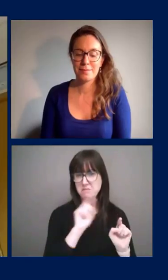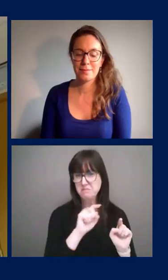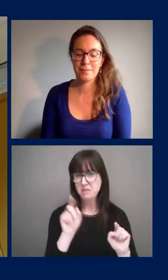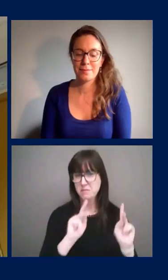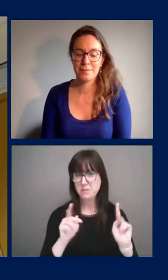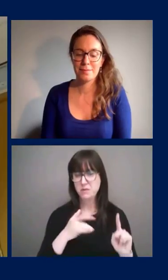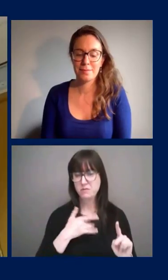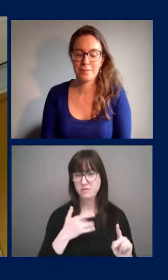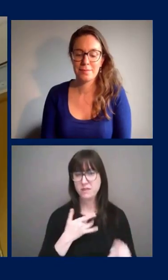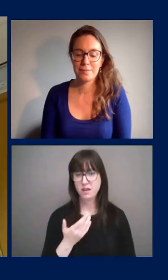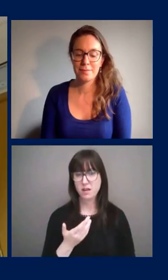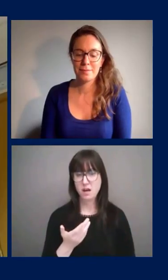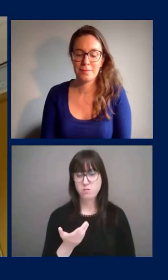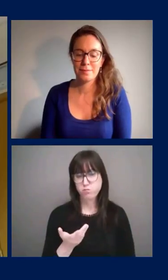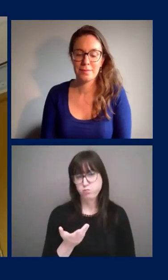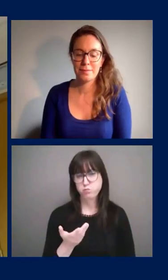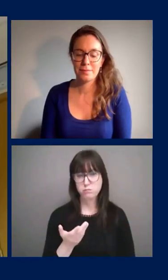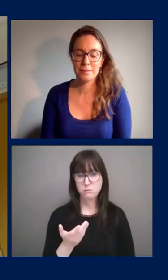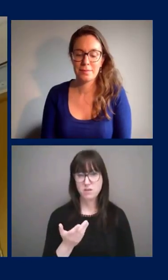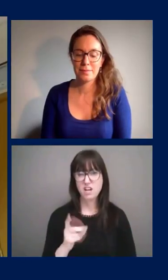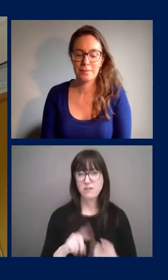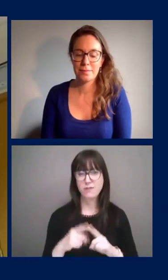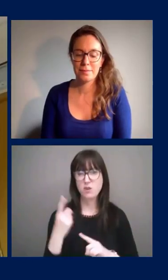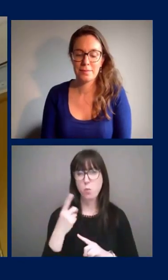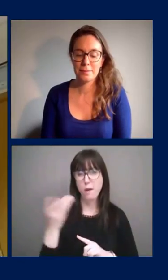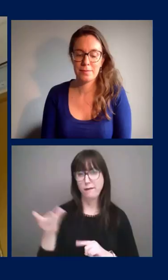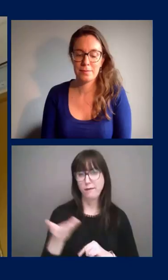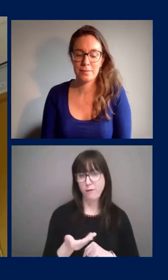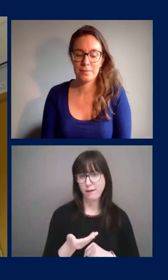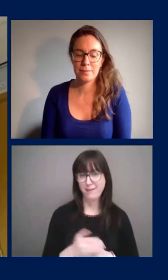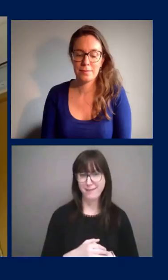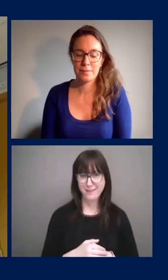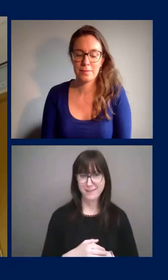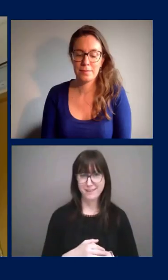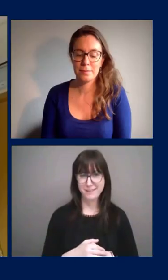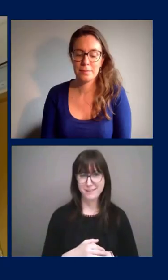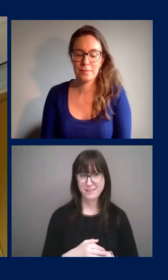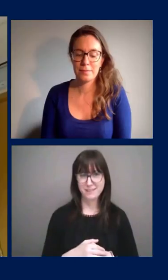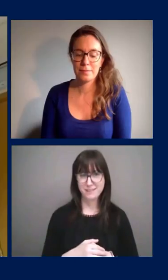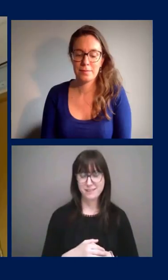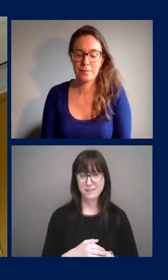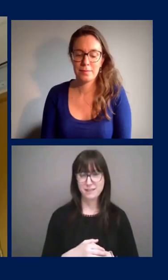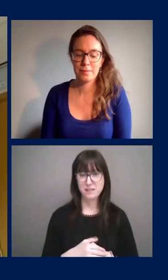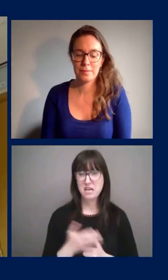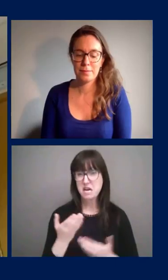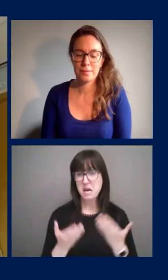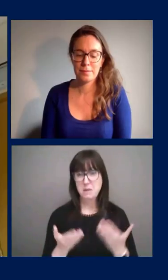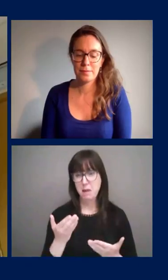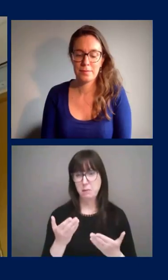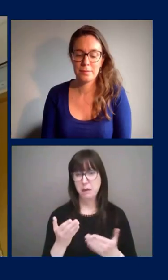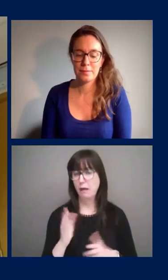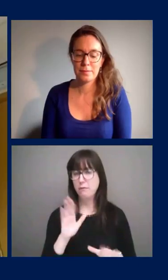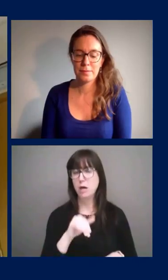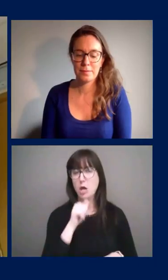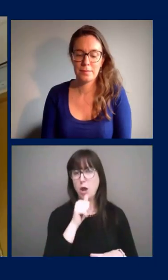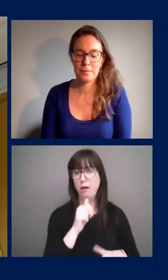well i'll invite one friend over uh and even if it's not a member of my household you know it's